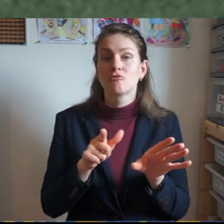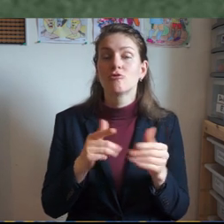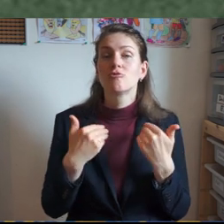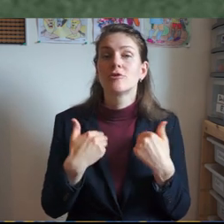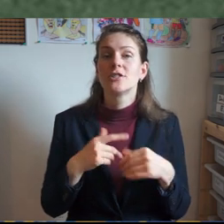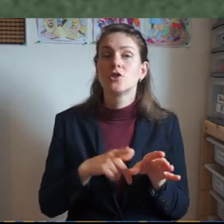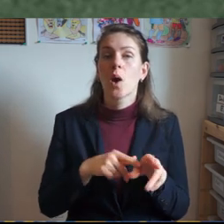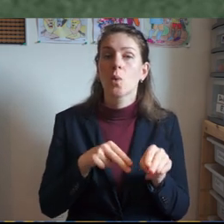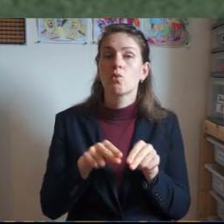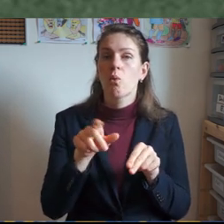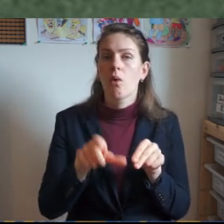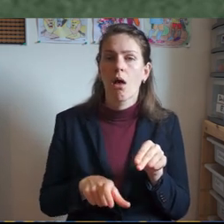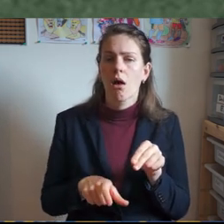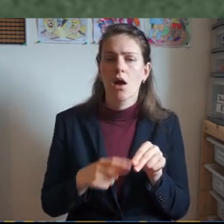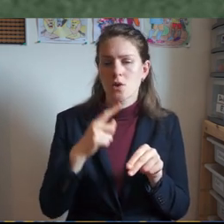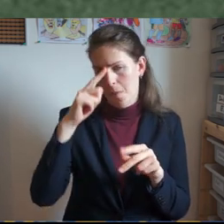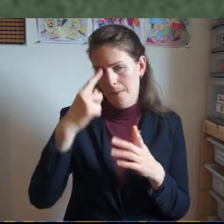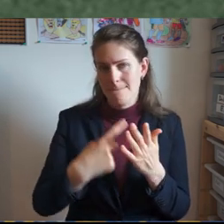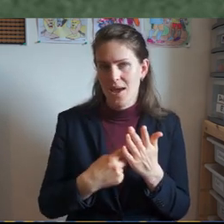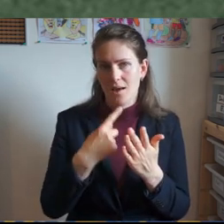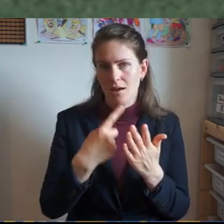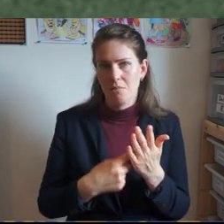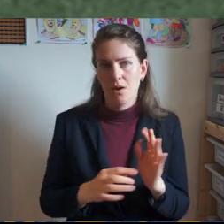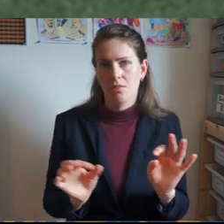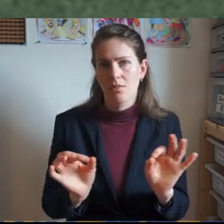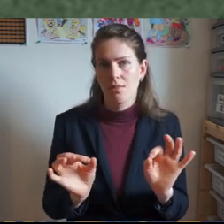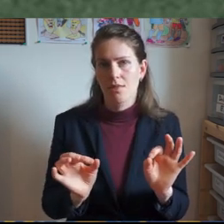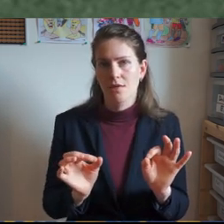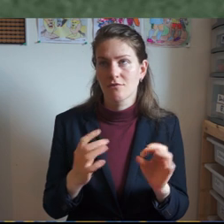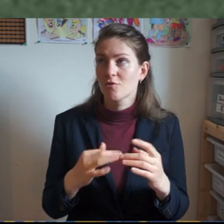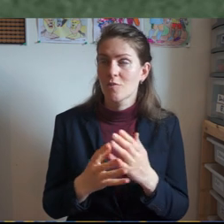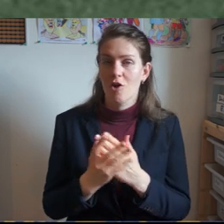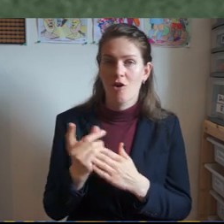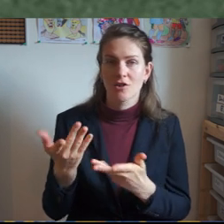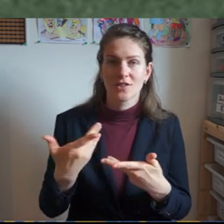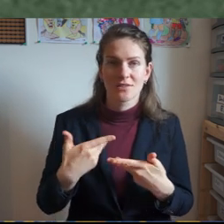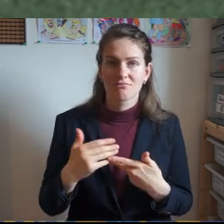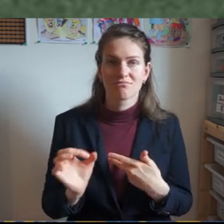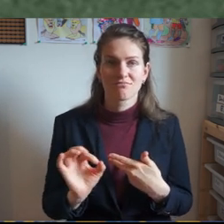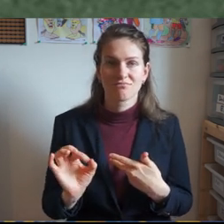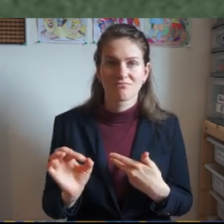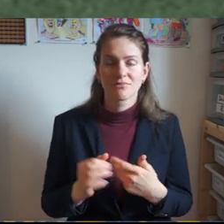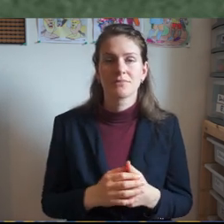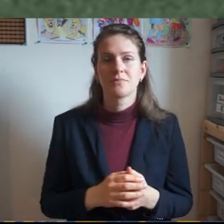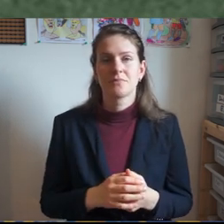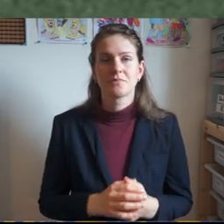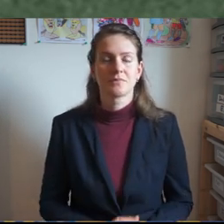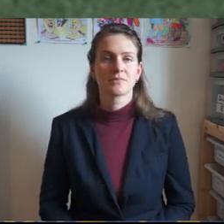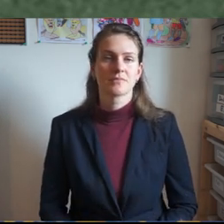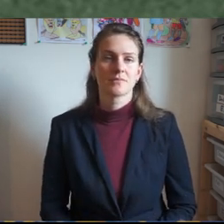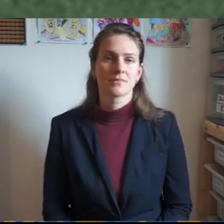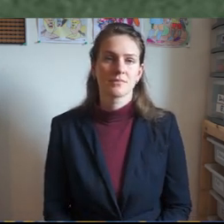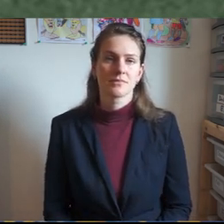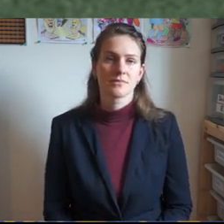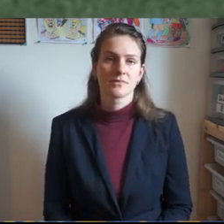commandments of God you see he broke all the commandments